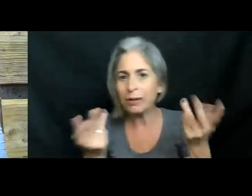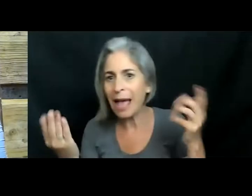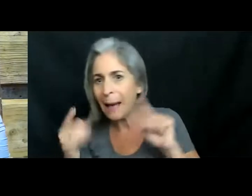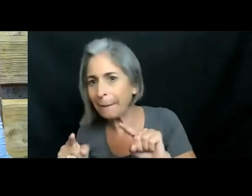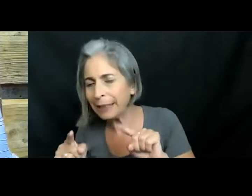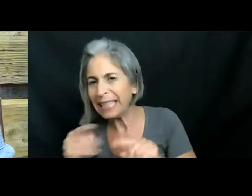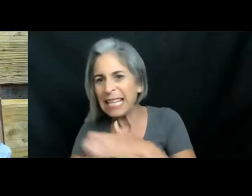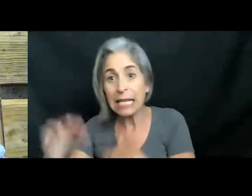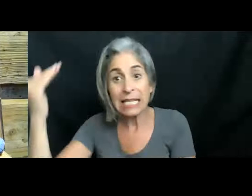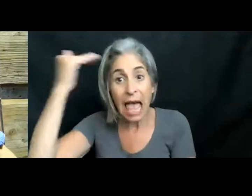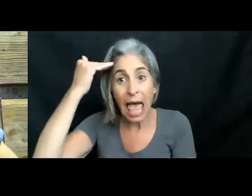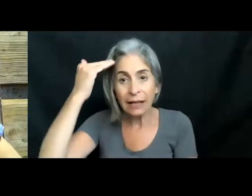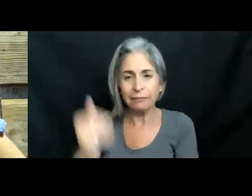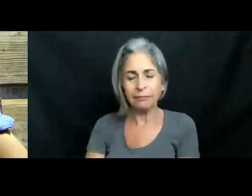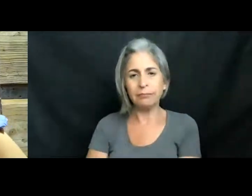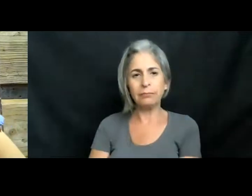head.